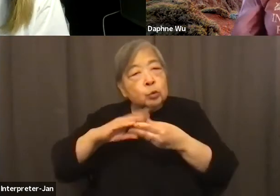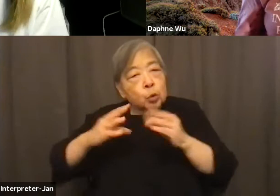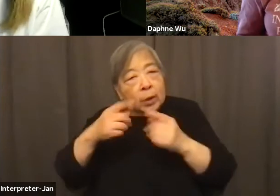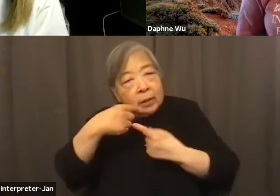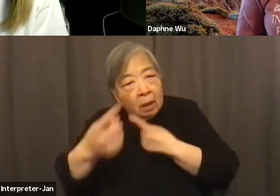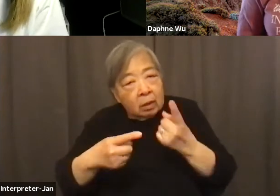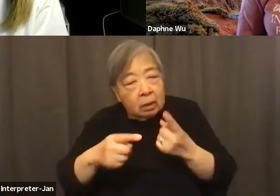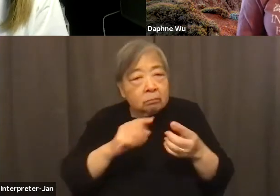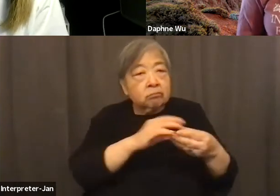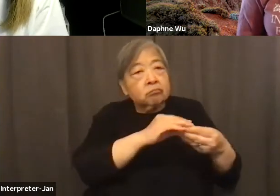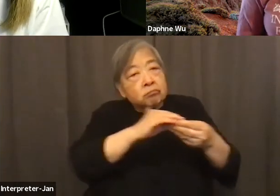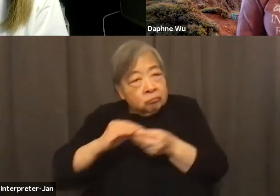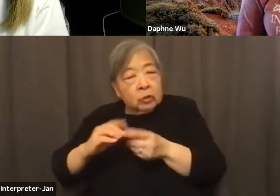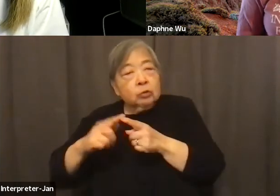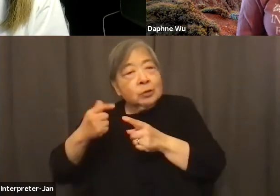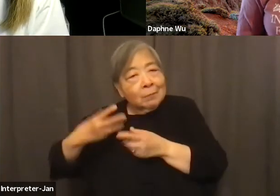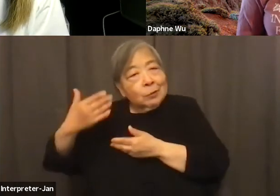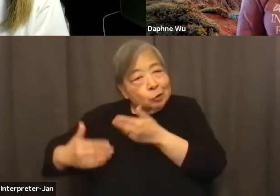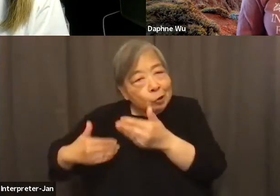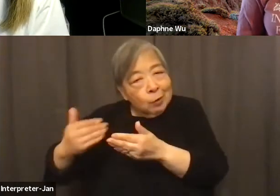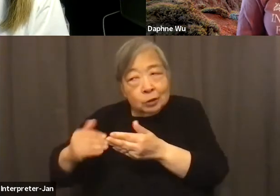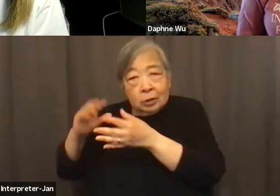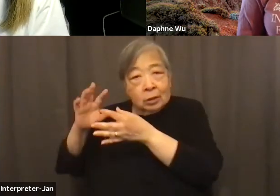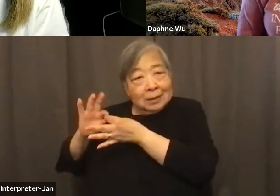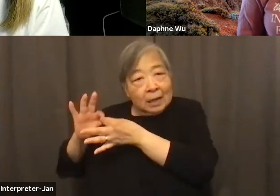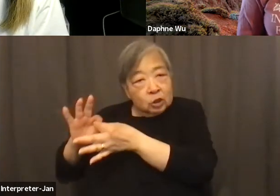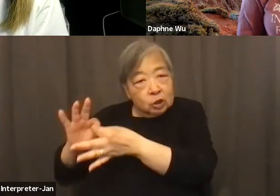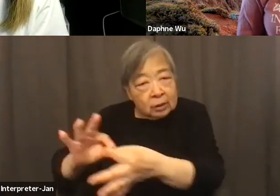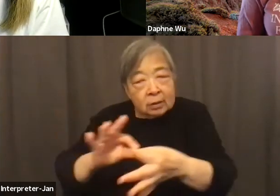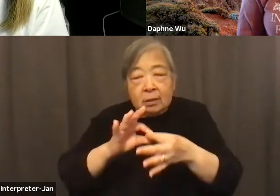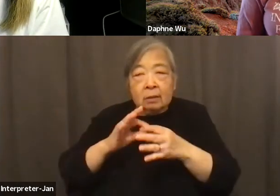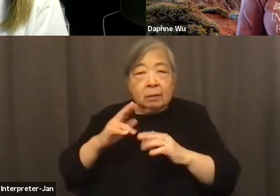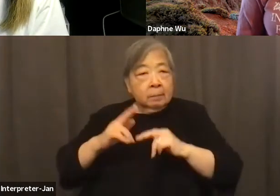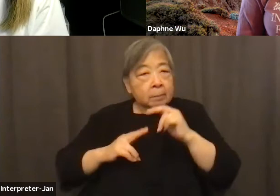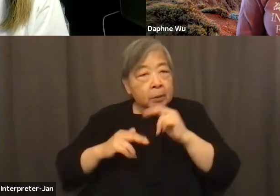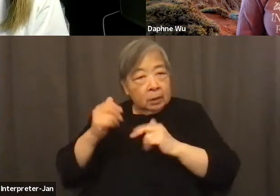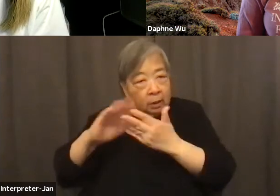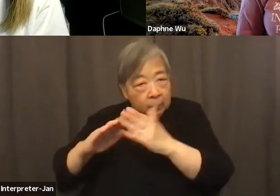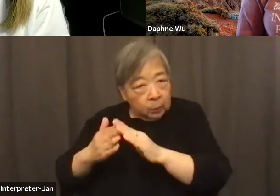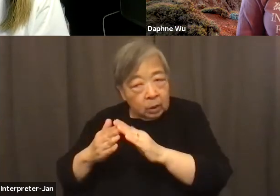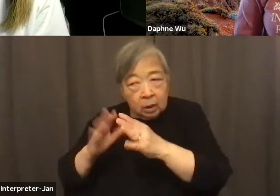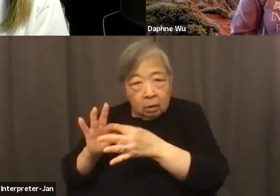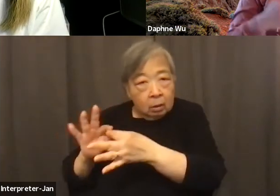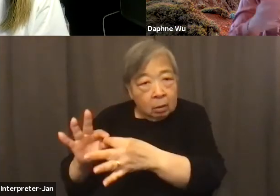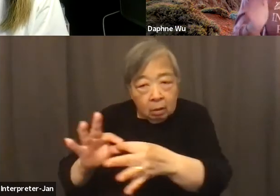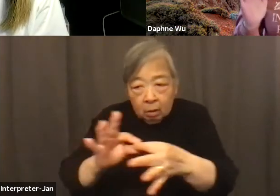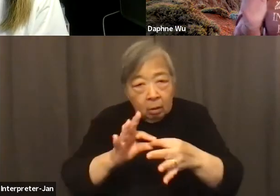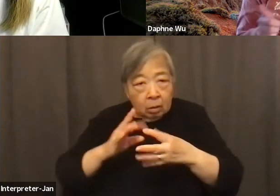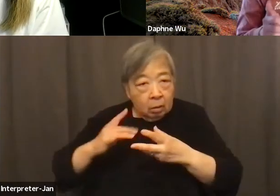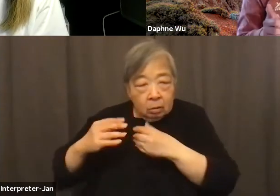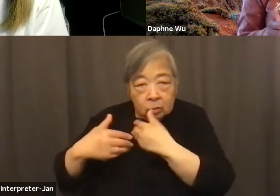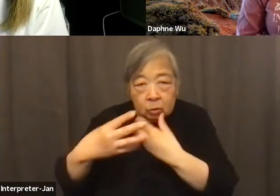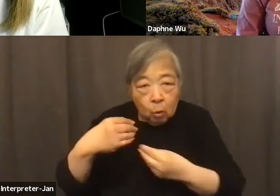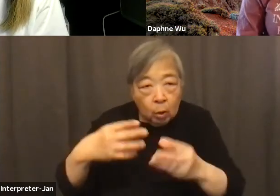multi-generational, you know, connections and community building. And so we're working. But